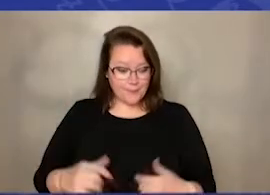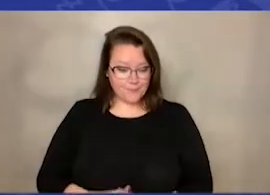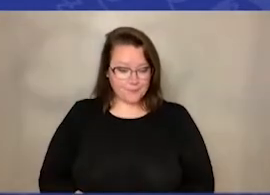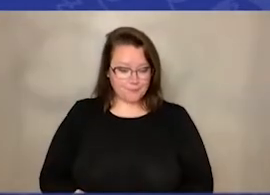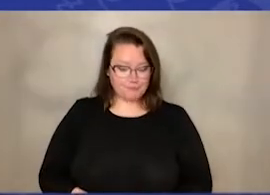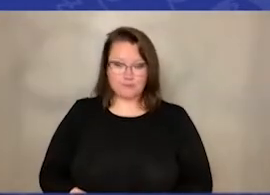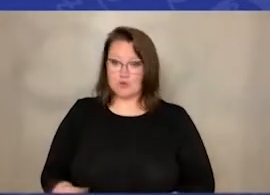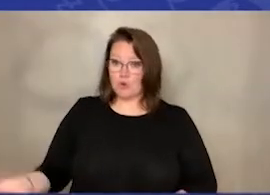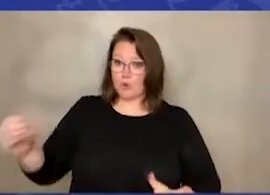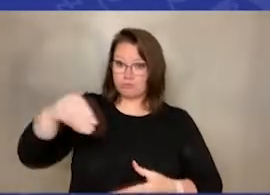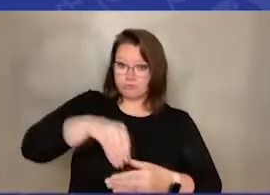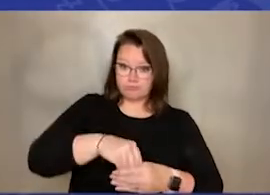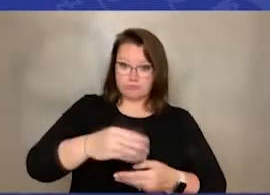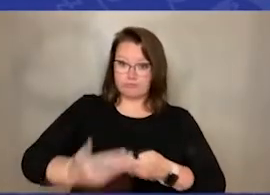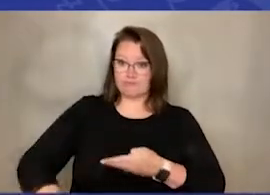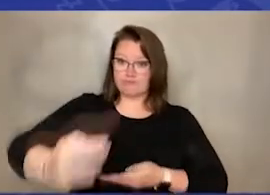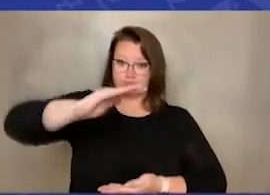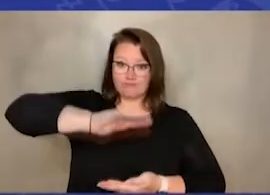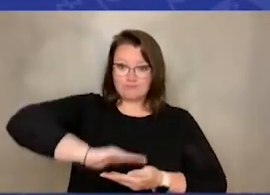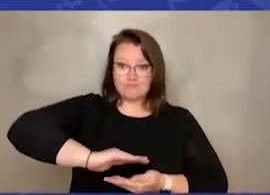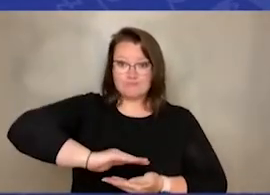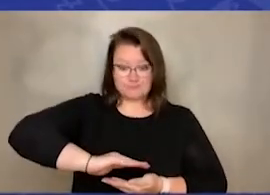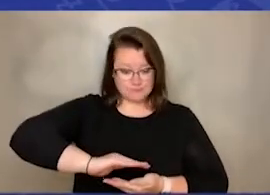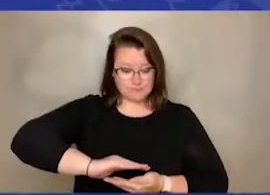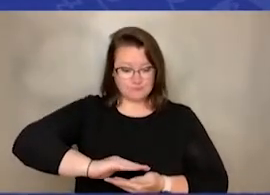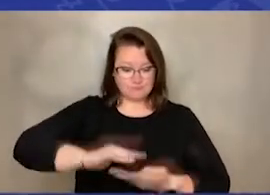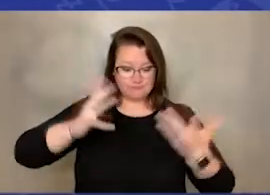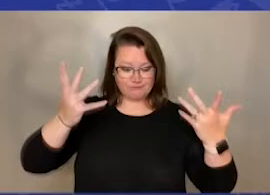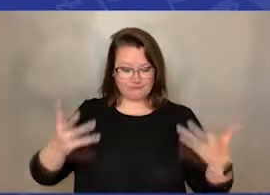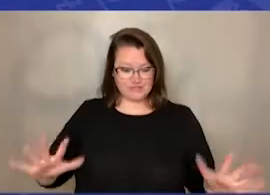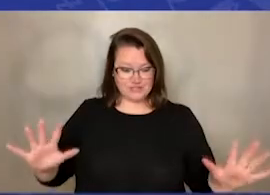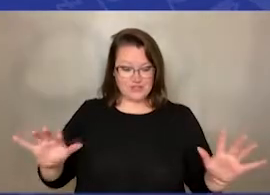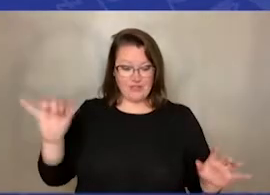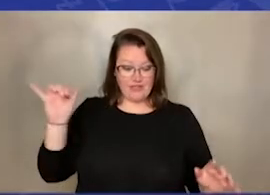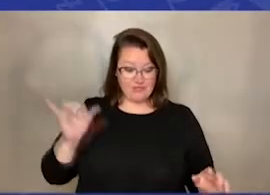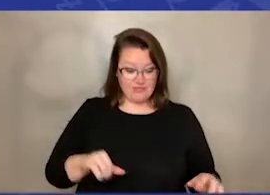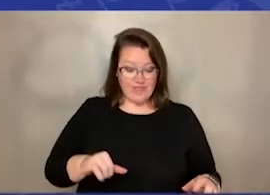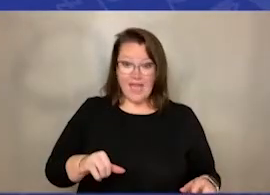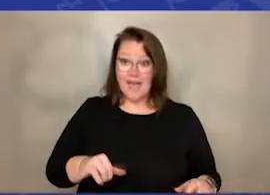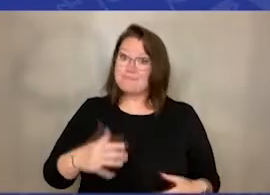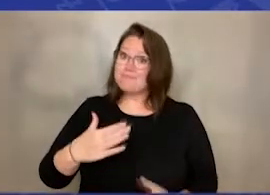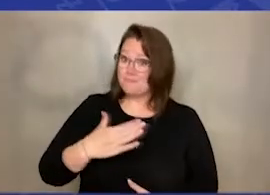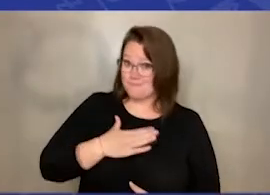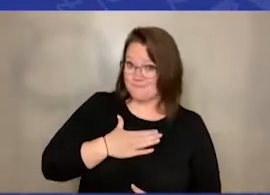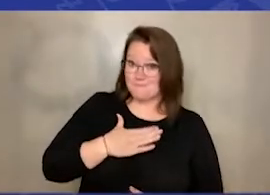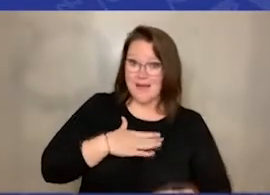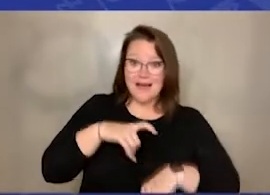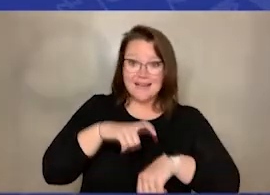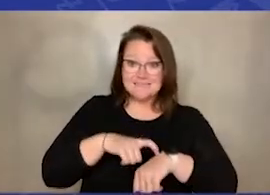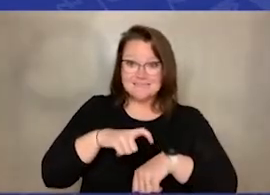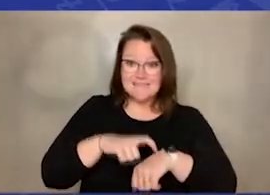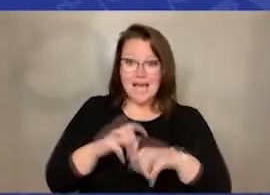So that, right there, is my time capsule.